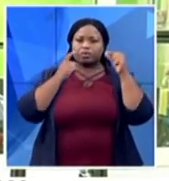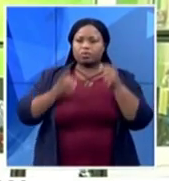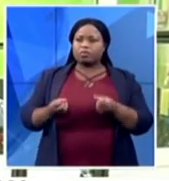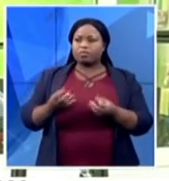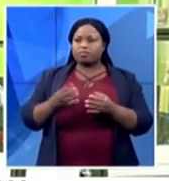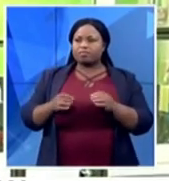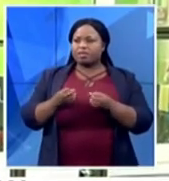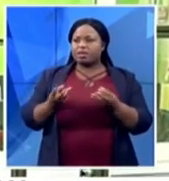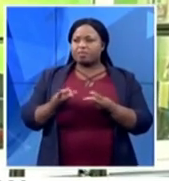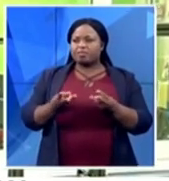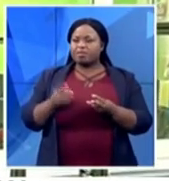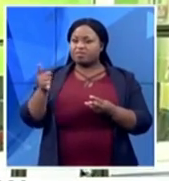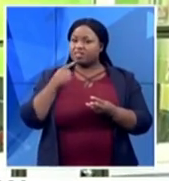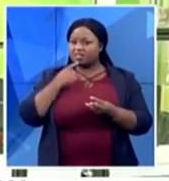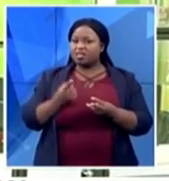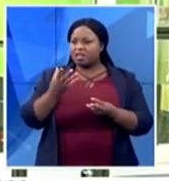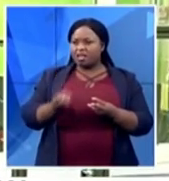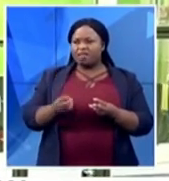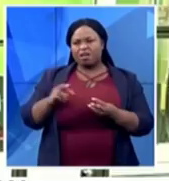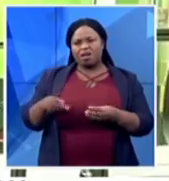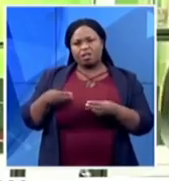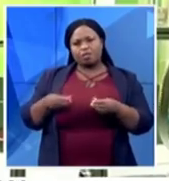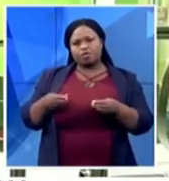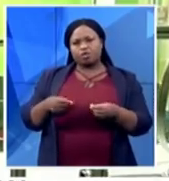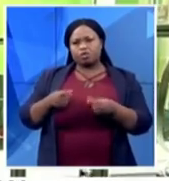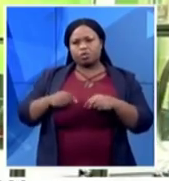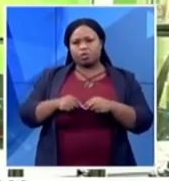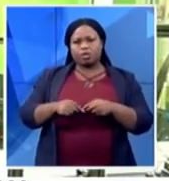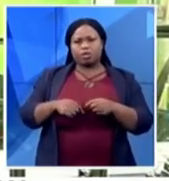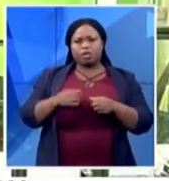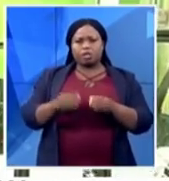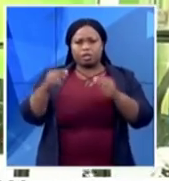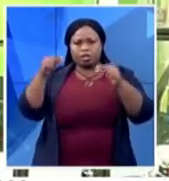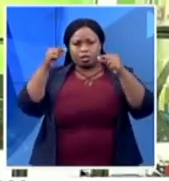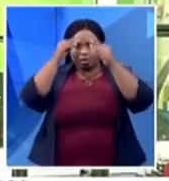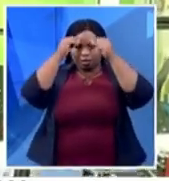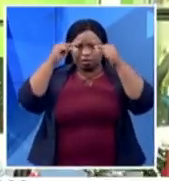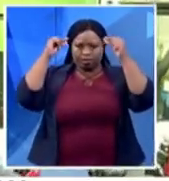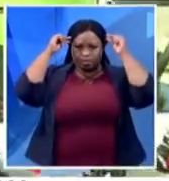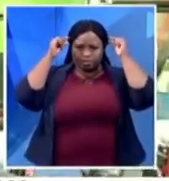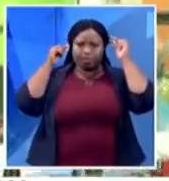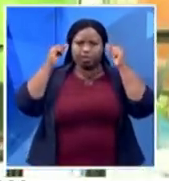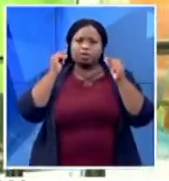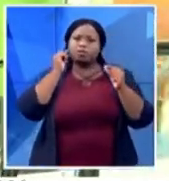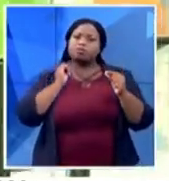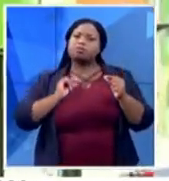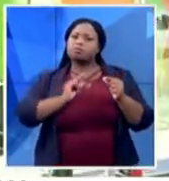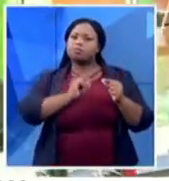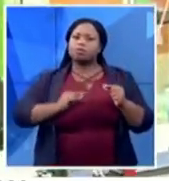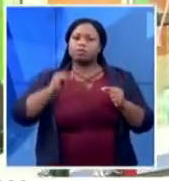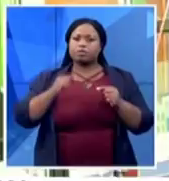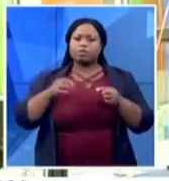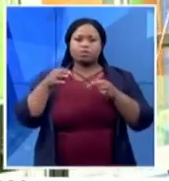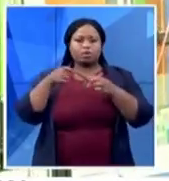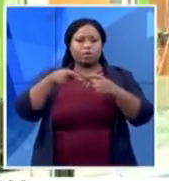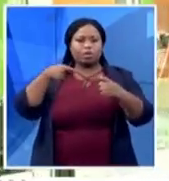materials. So we're printing the bottom layer and the top layer like this and then also you just need a rubber band and what you do is you place this